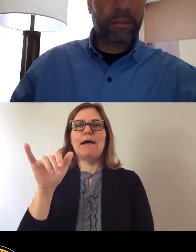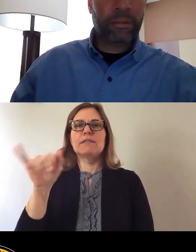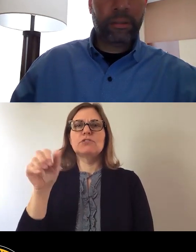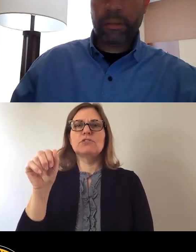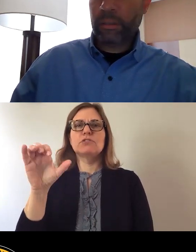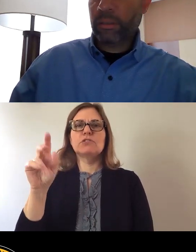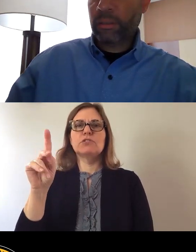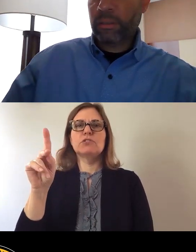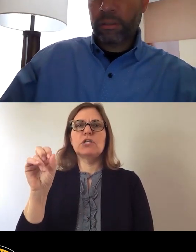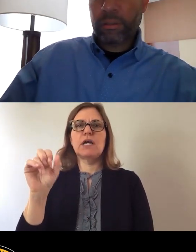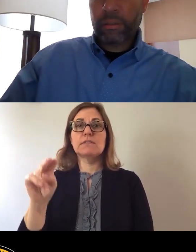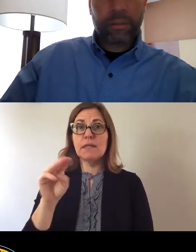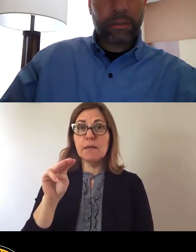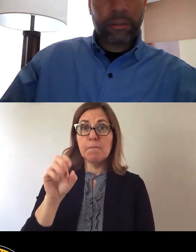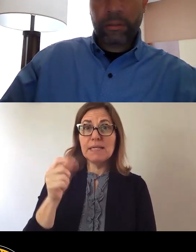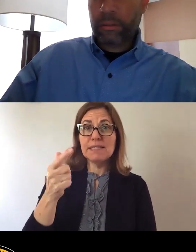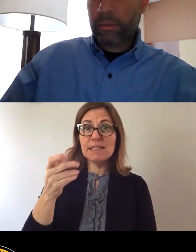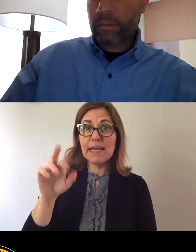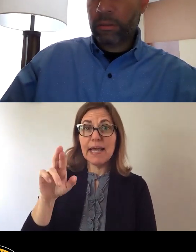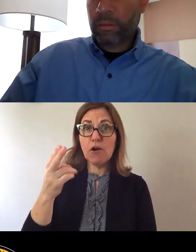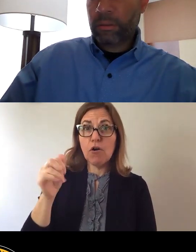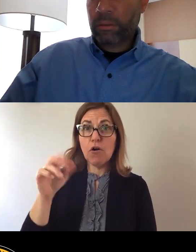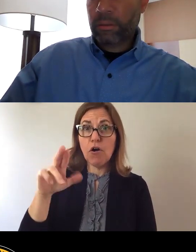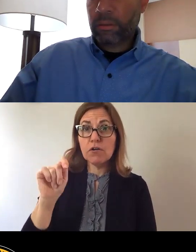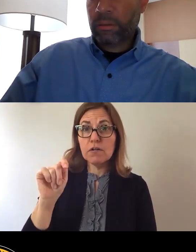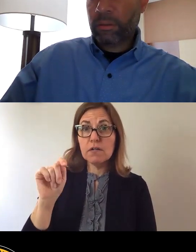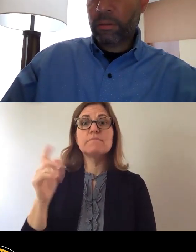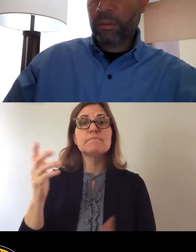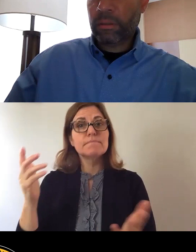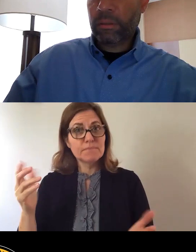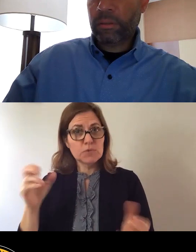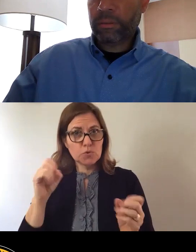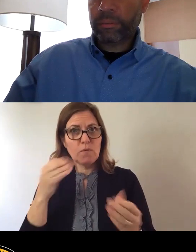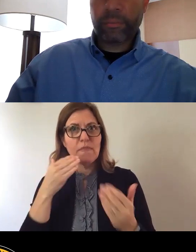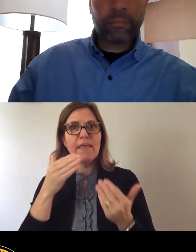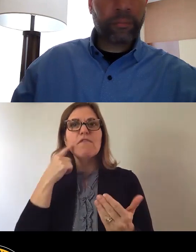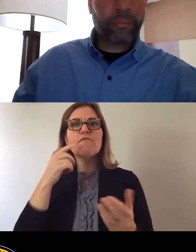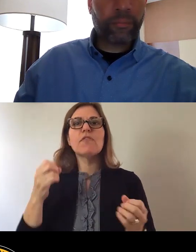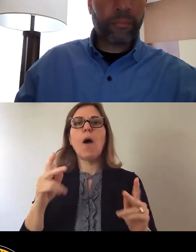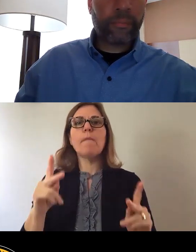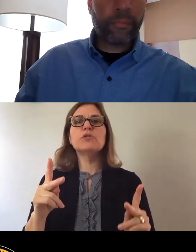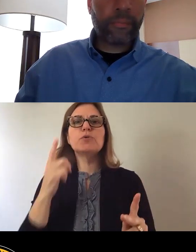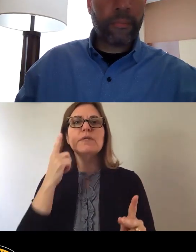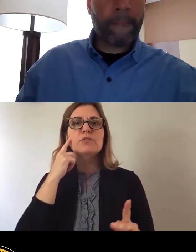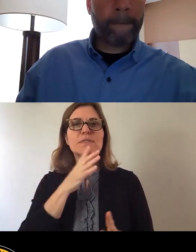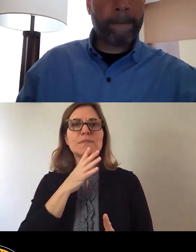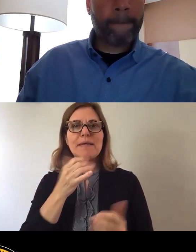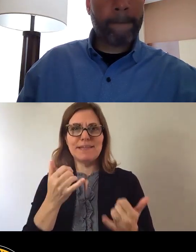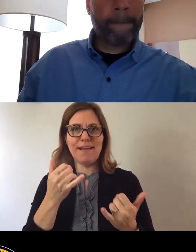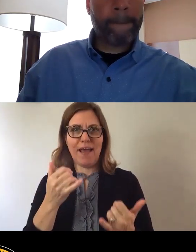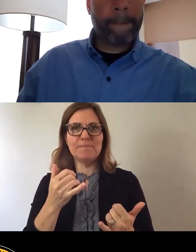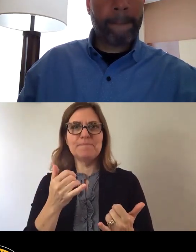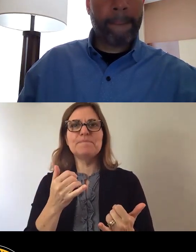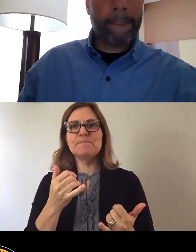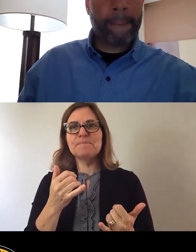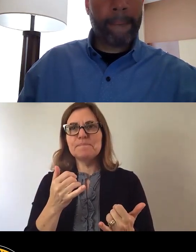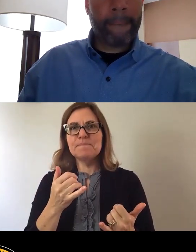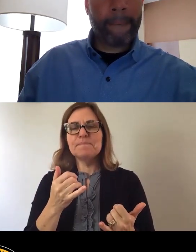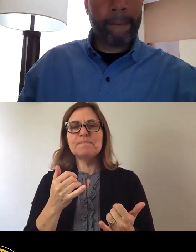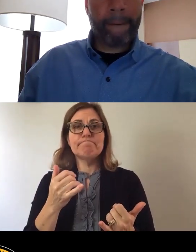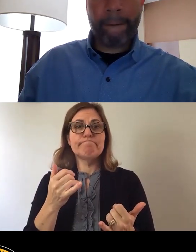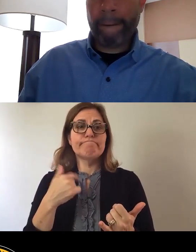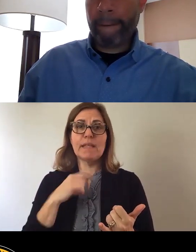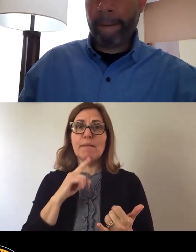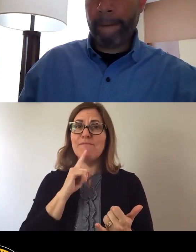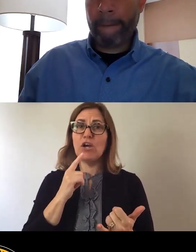Thank you. So thank you for the opportunity to speak today. I'm very